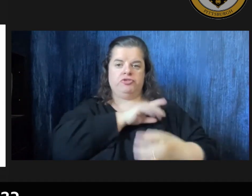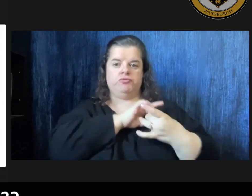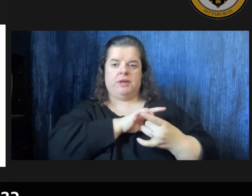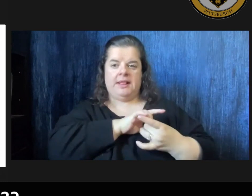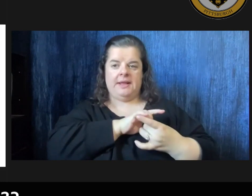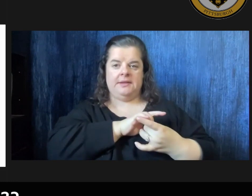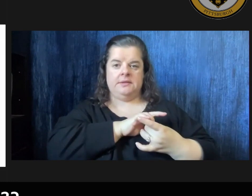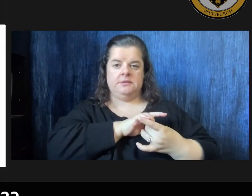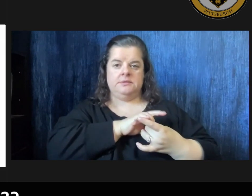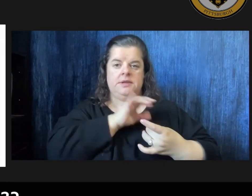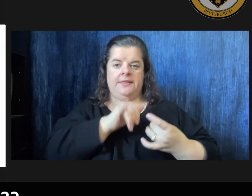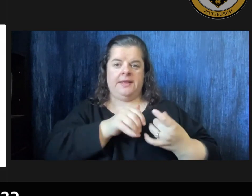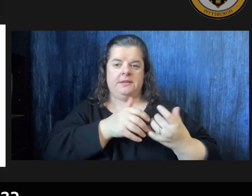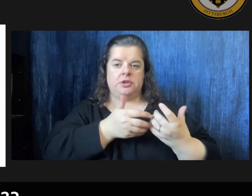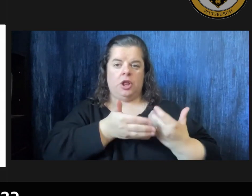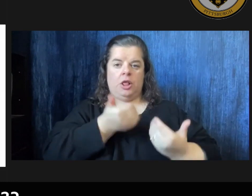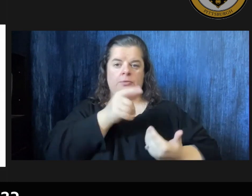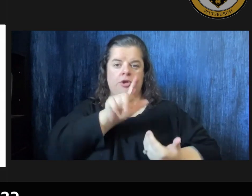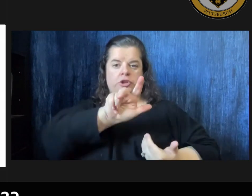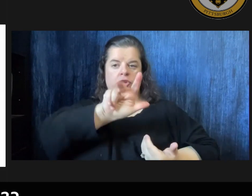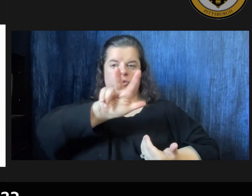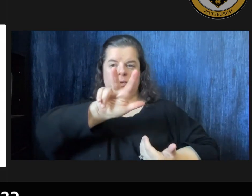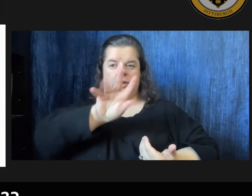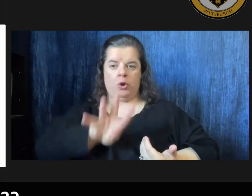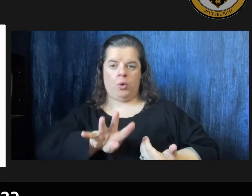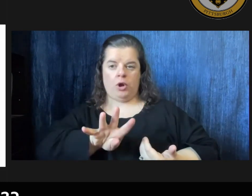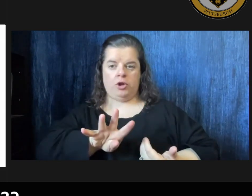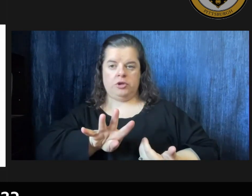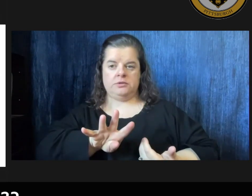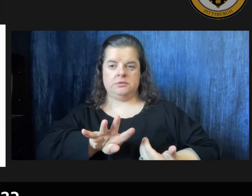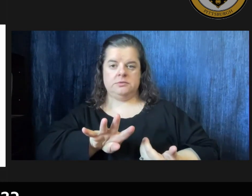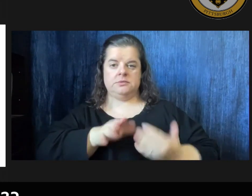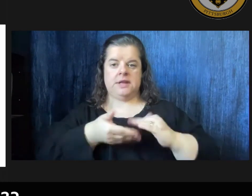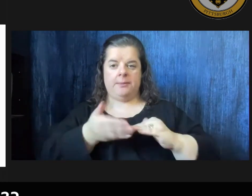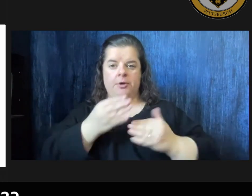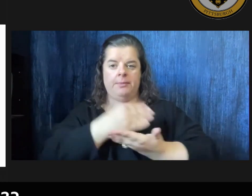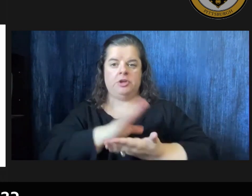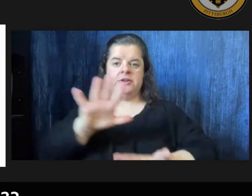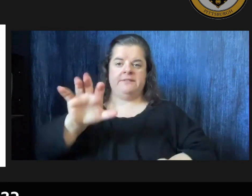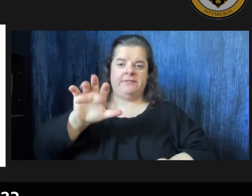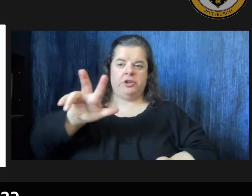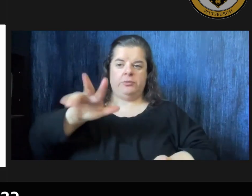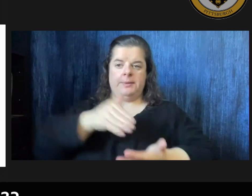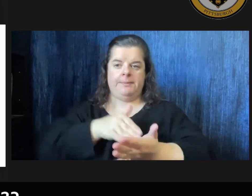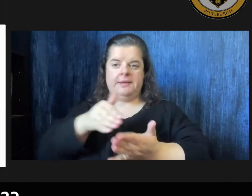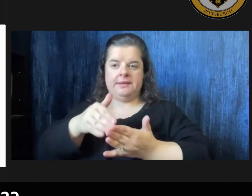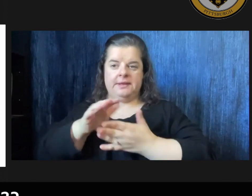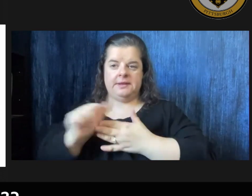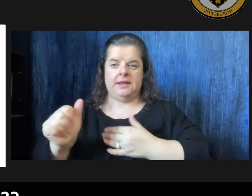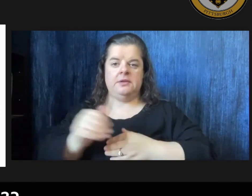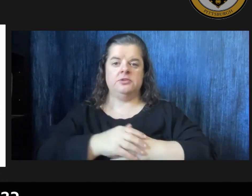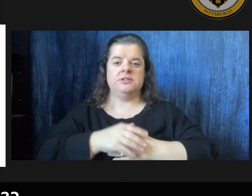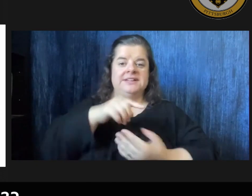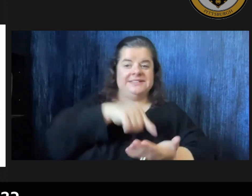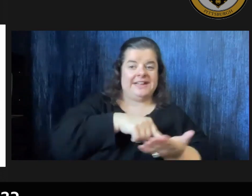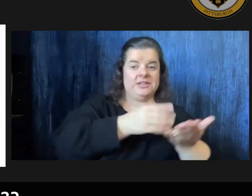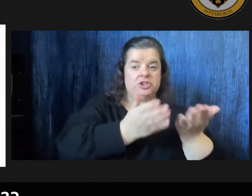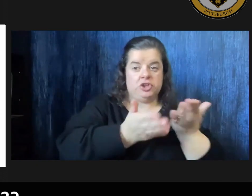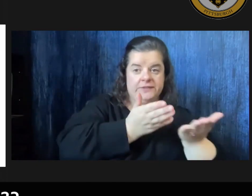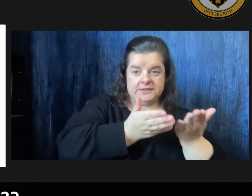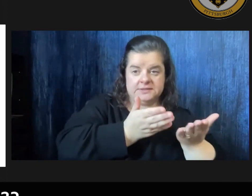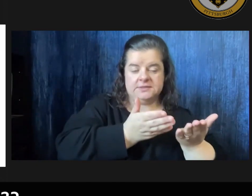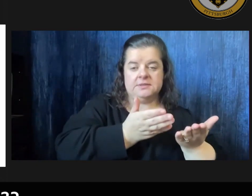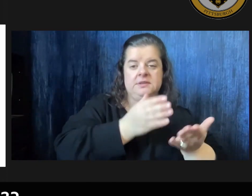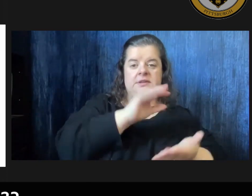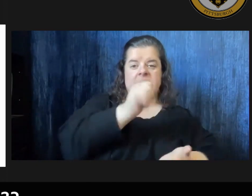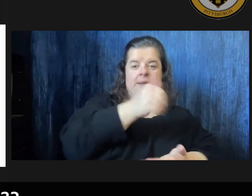making up nearly three quarters of the operating budget or 503 million dollars debt service is the next biggest category with